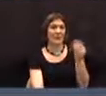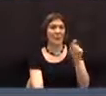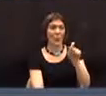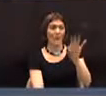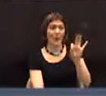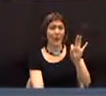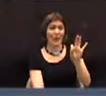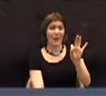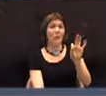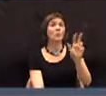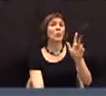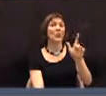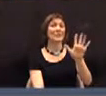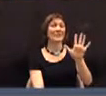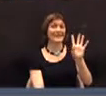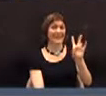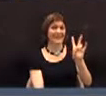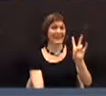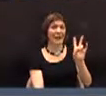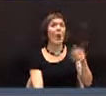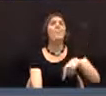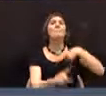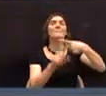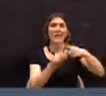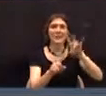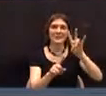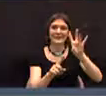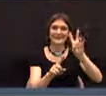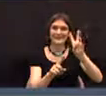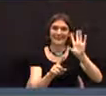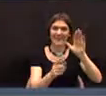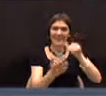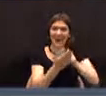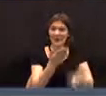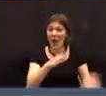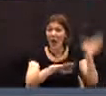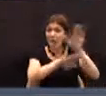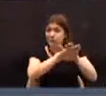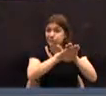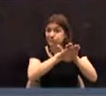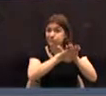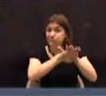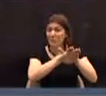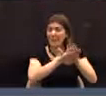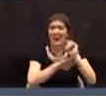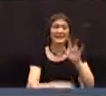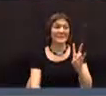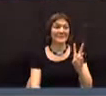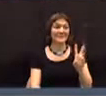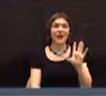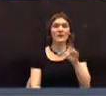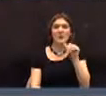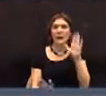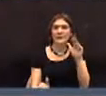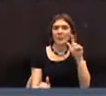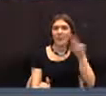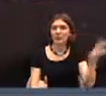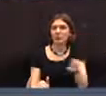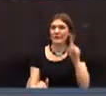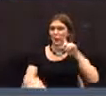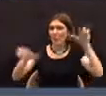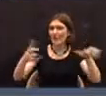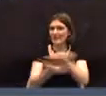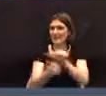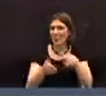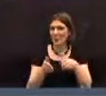14.923.357, plus 765, which is money that we, uh, from